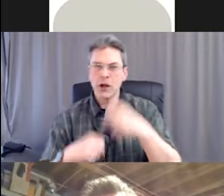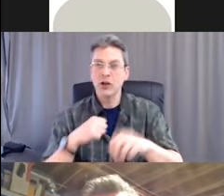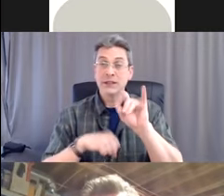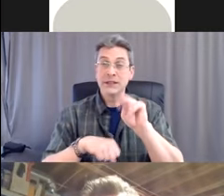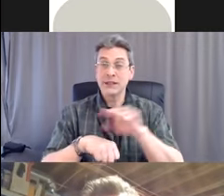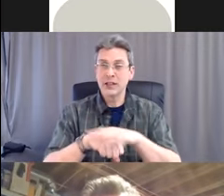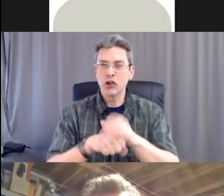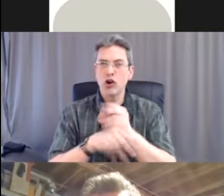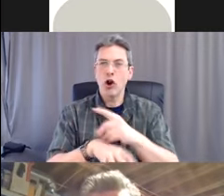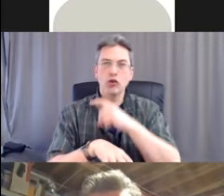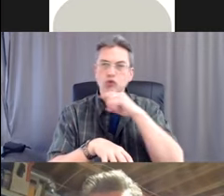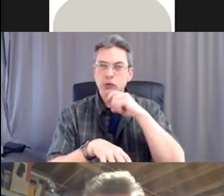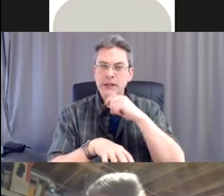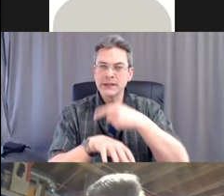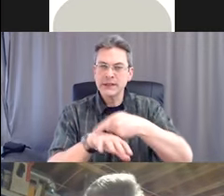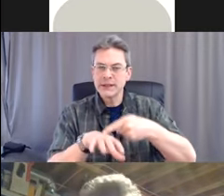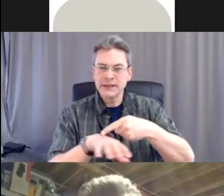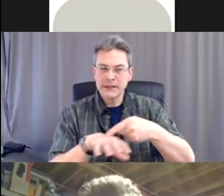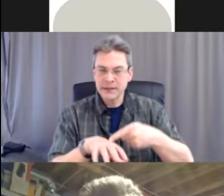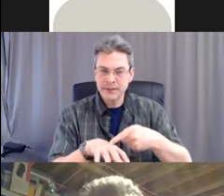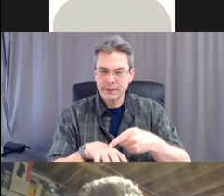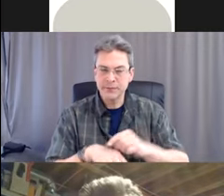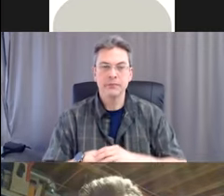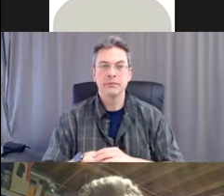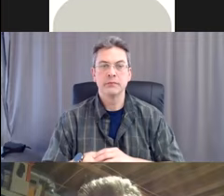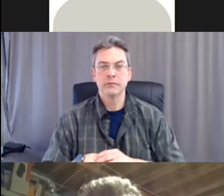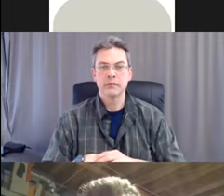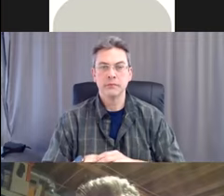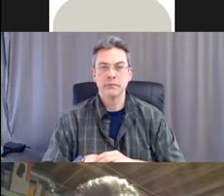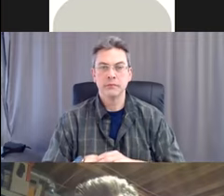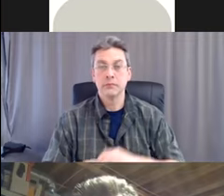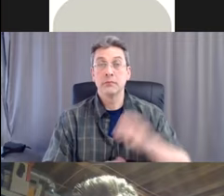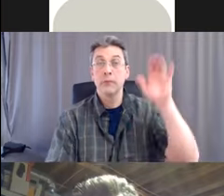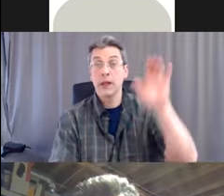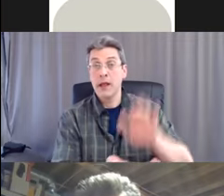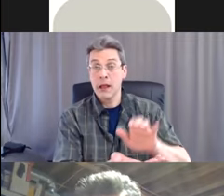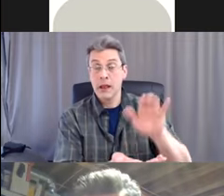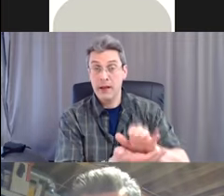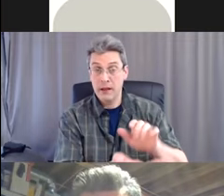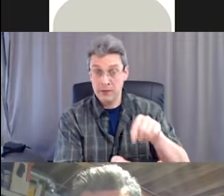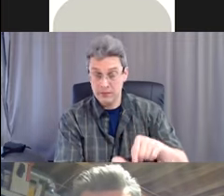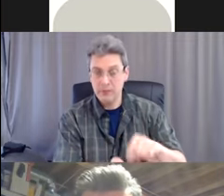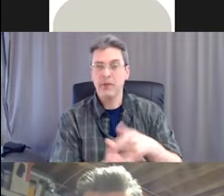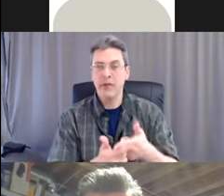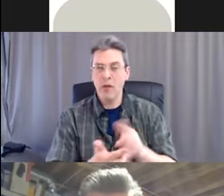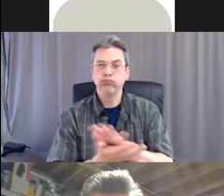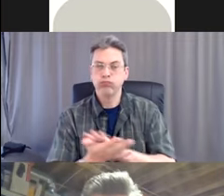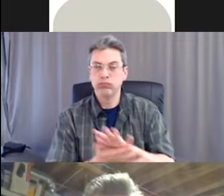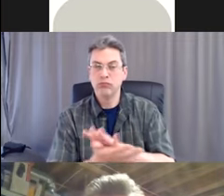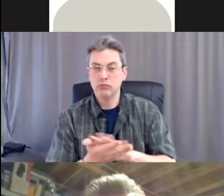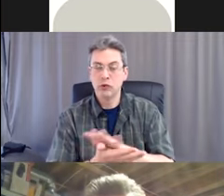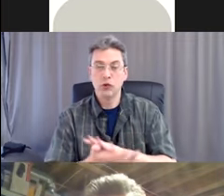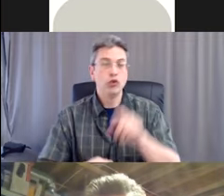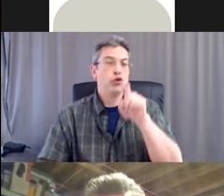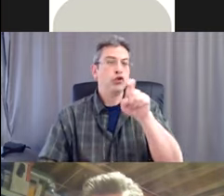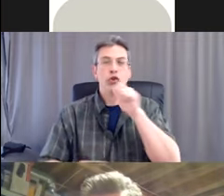Apply liquid or foam soap. Lather the soap and rub your hands palm to palm. In healthcare settings, bar soap should not be used for